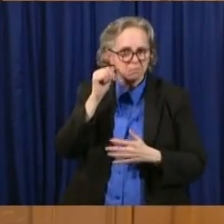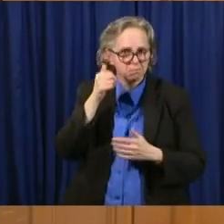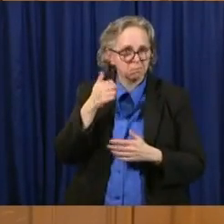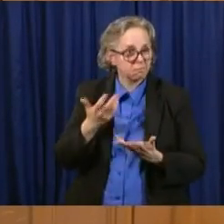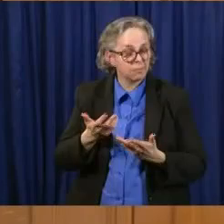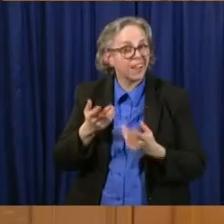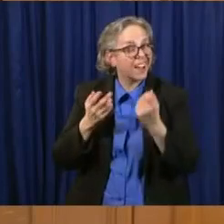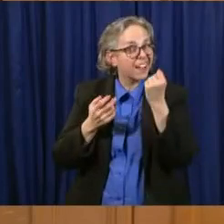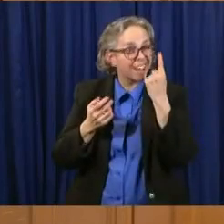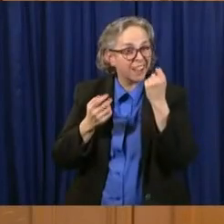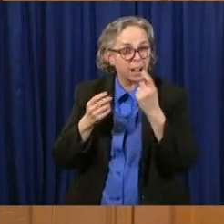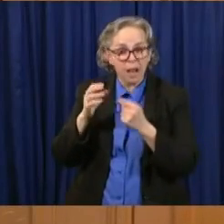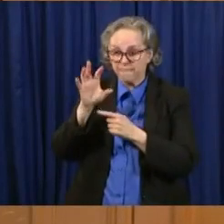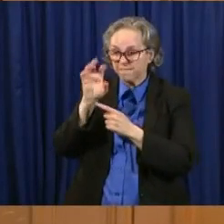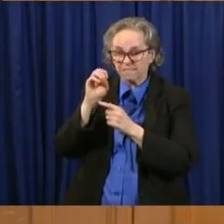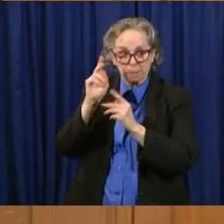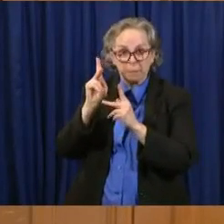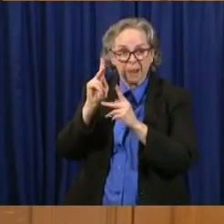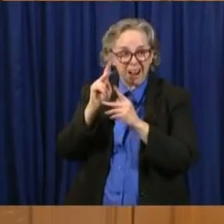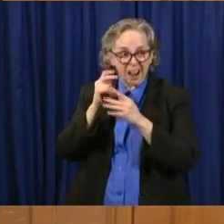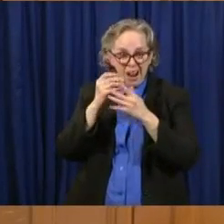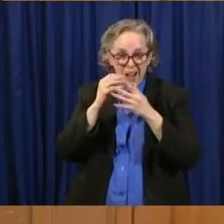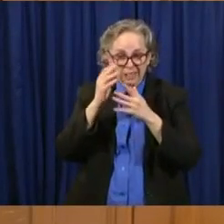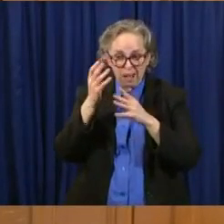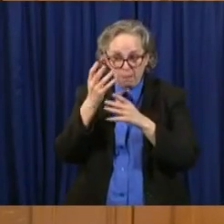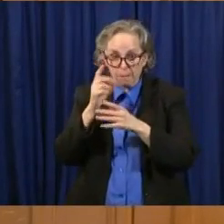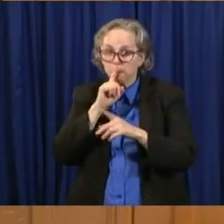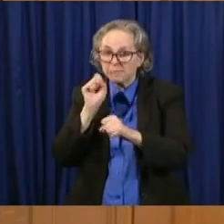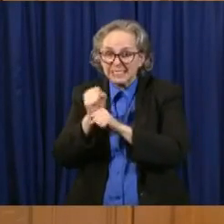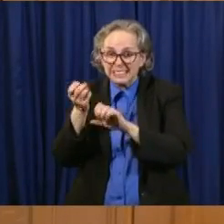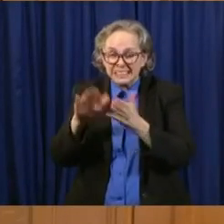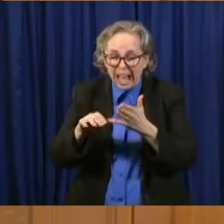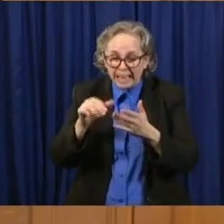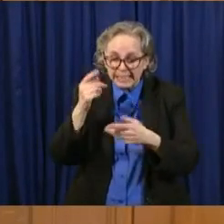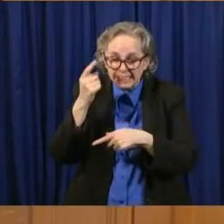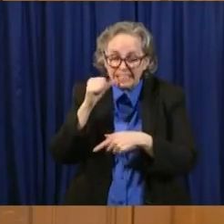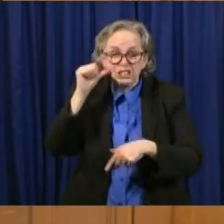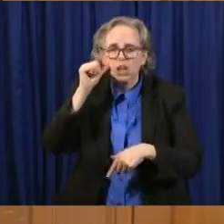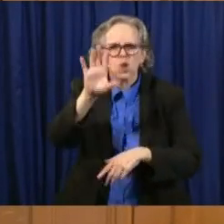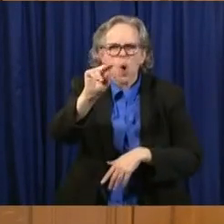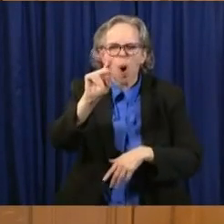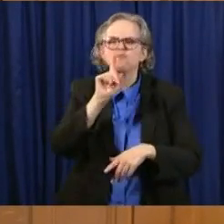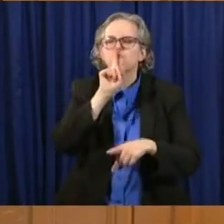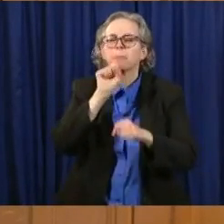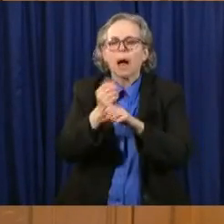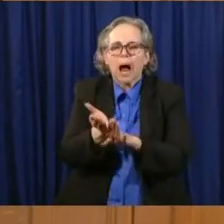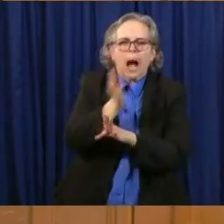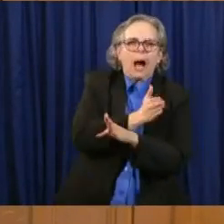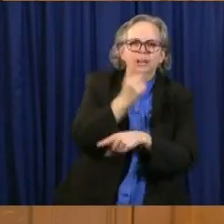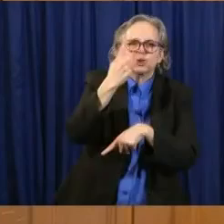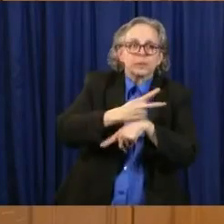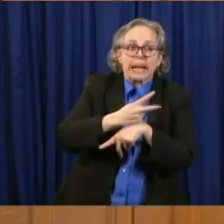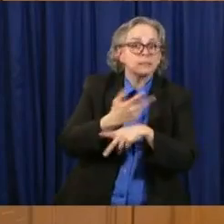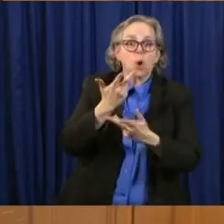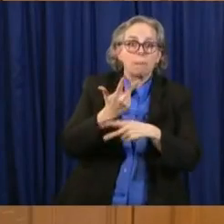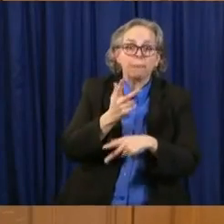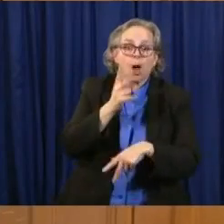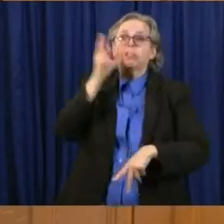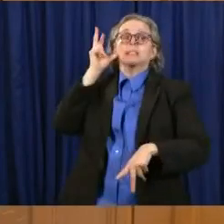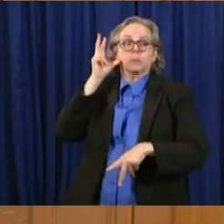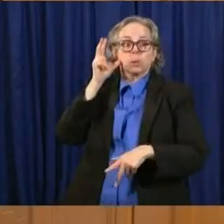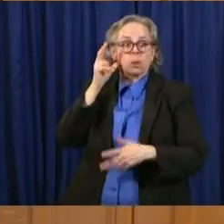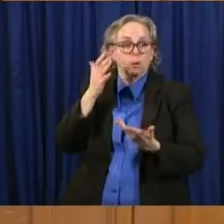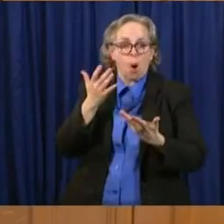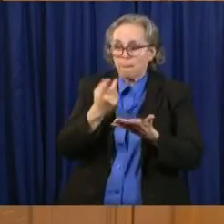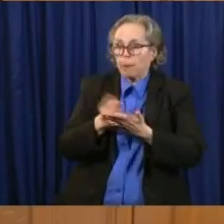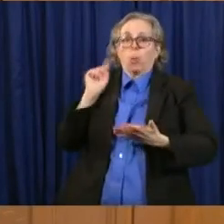died, died the day before. Some of them died possibly a couple weeks ago. There